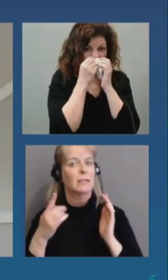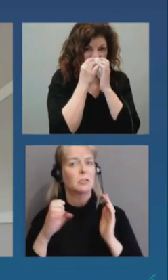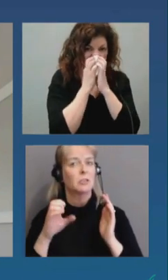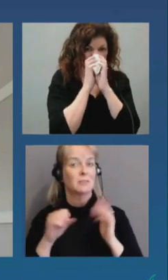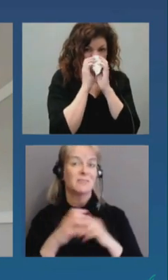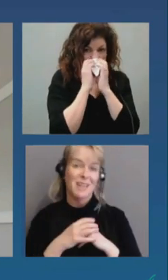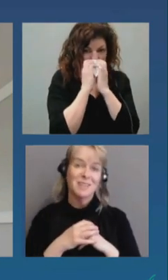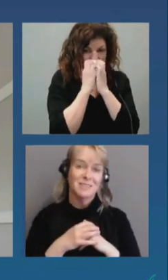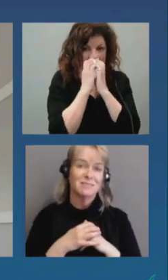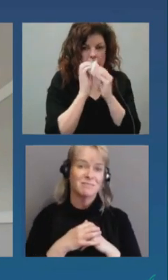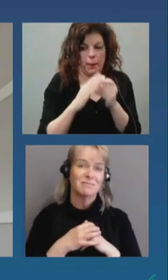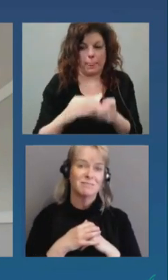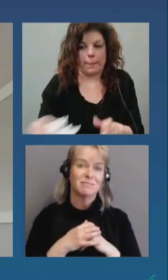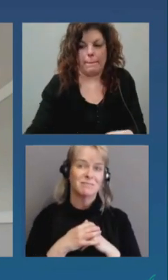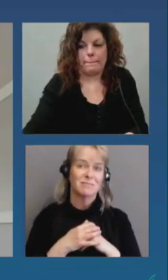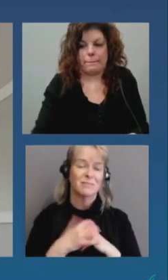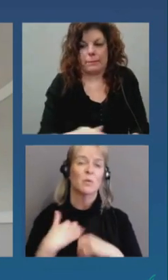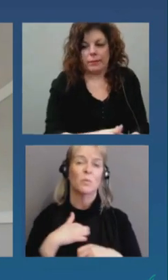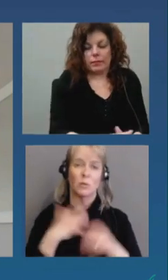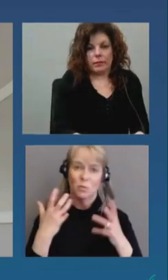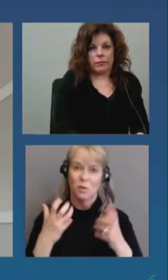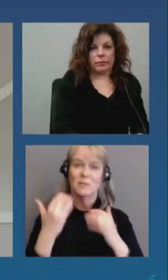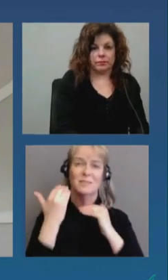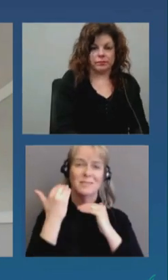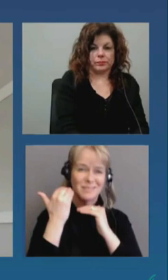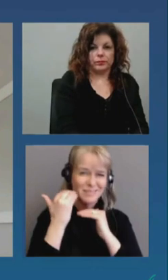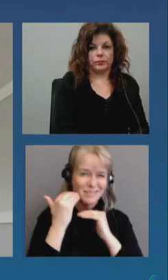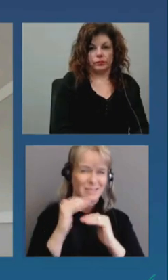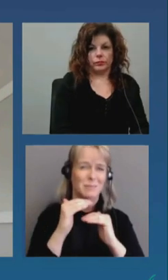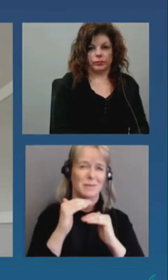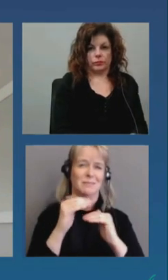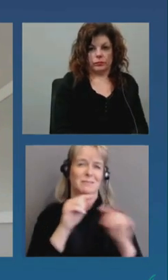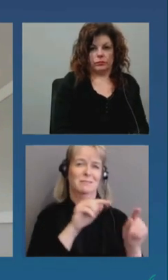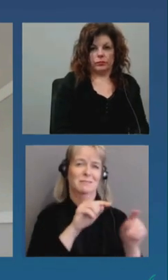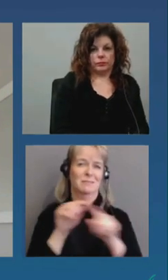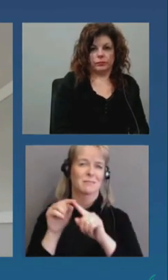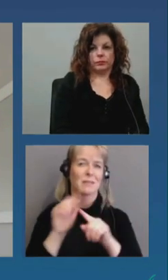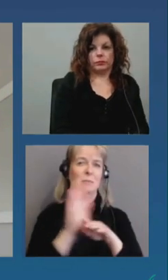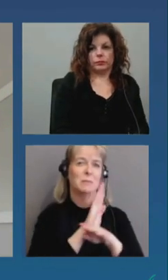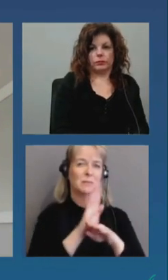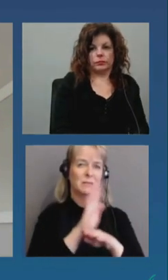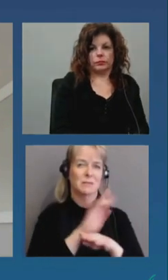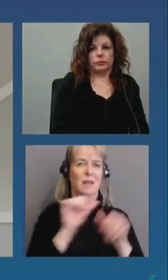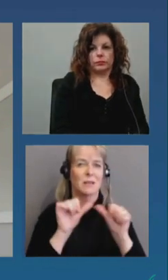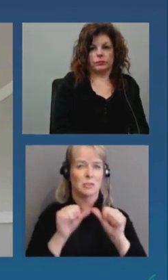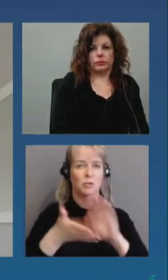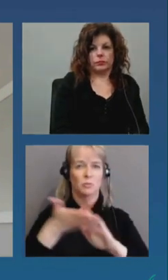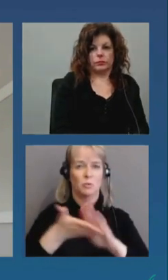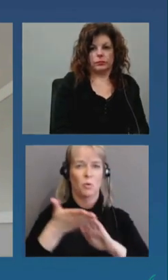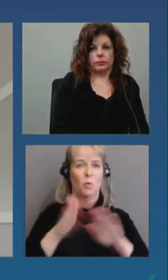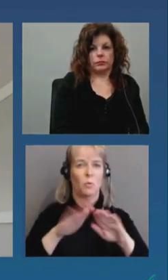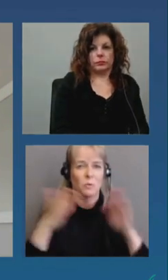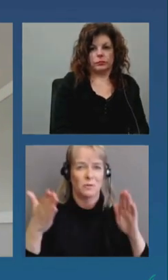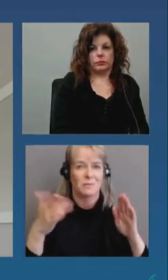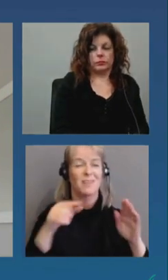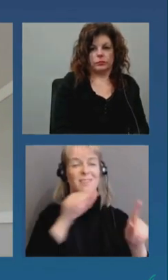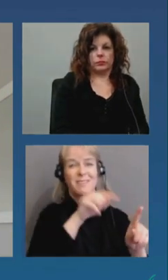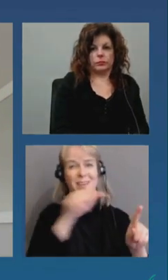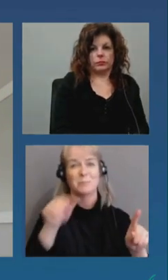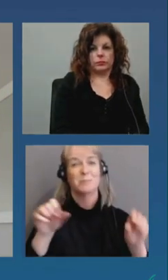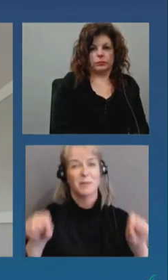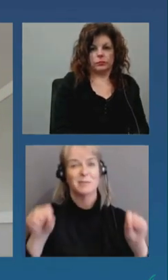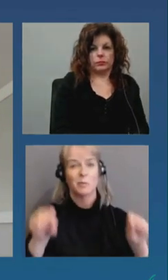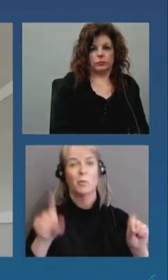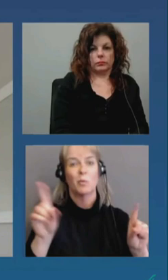we are looking at we need to limit the number of places that are open that provide a place for cover to be transmitted and we need to